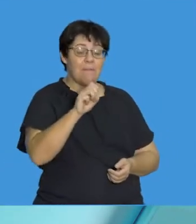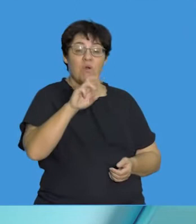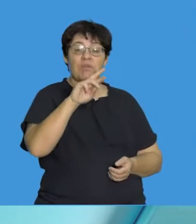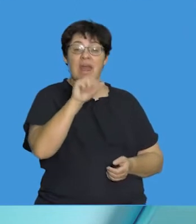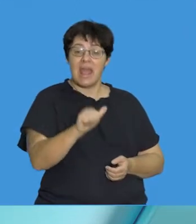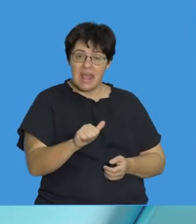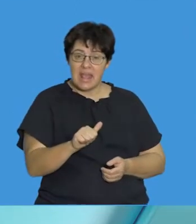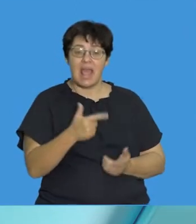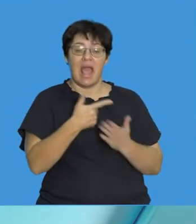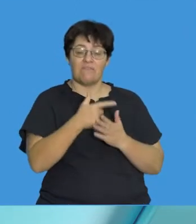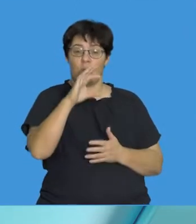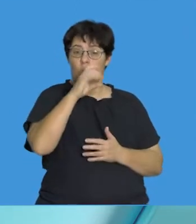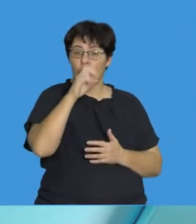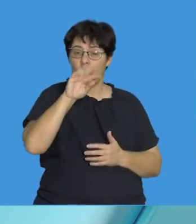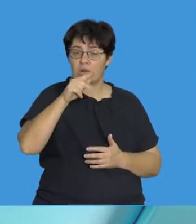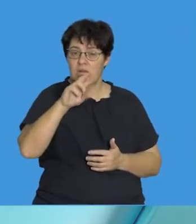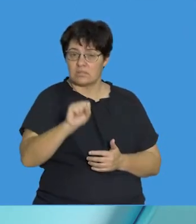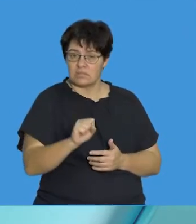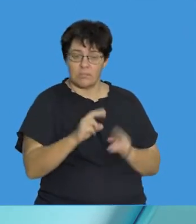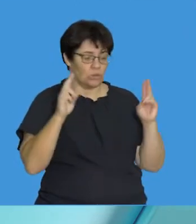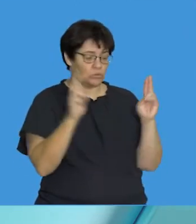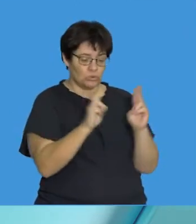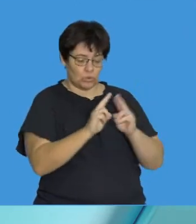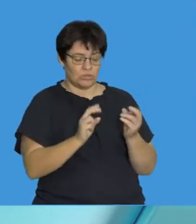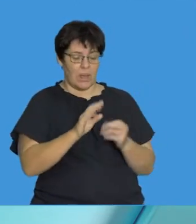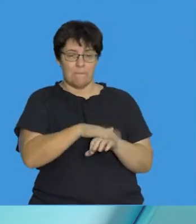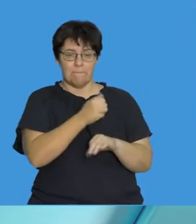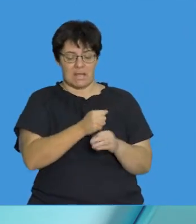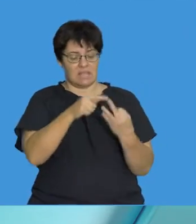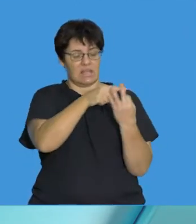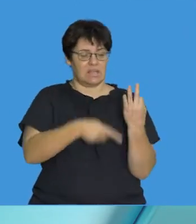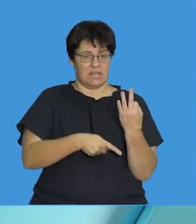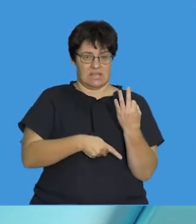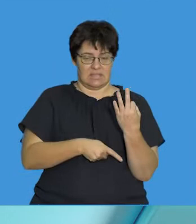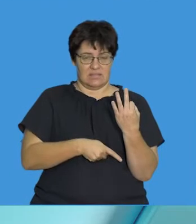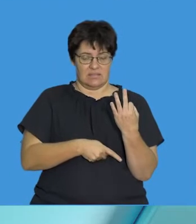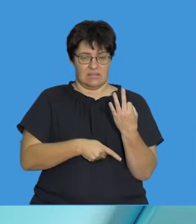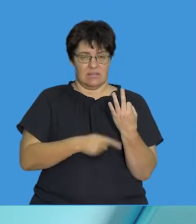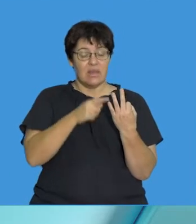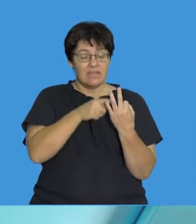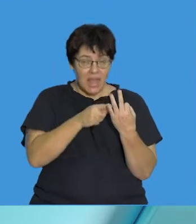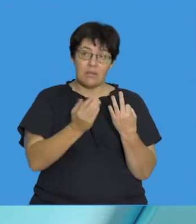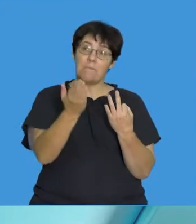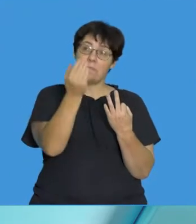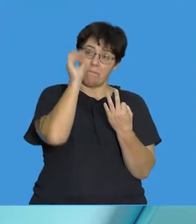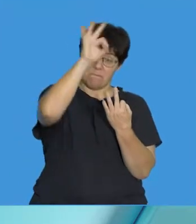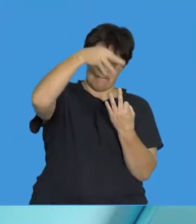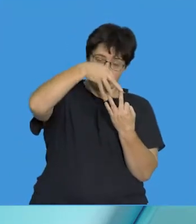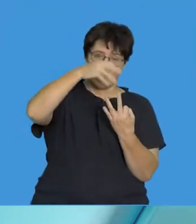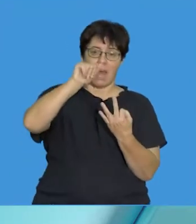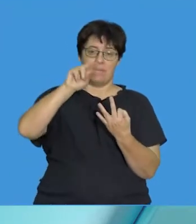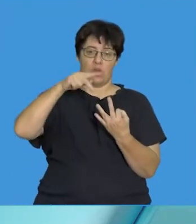mRNAs contain codons, which are short three bases that code for an amino acid. So,